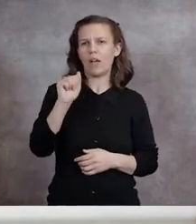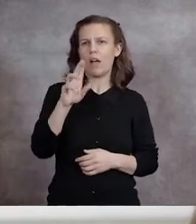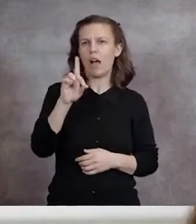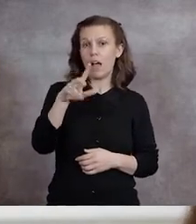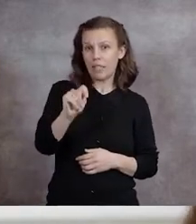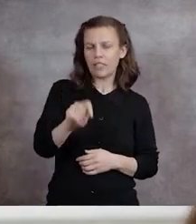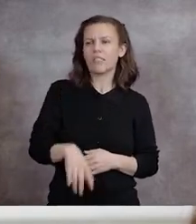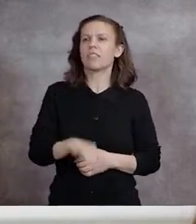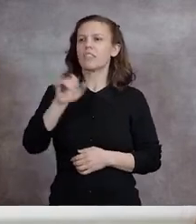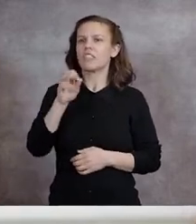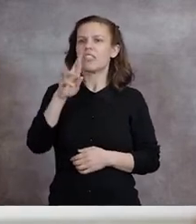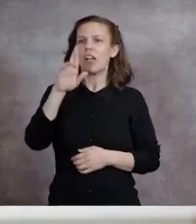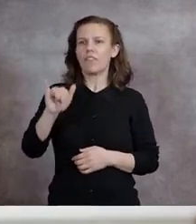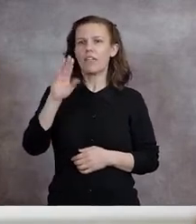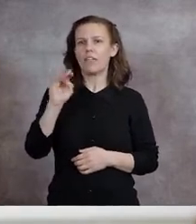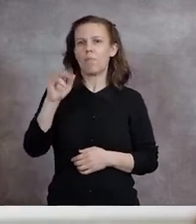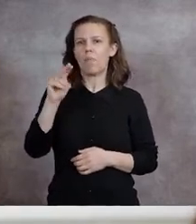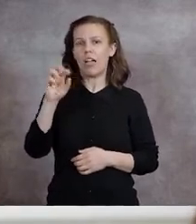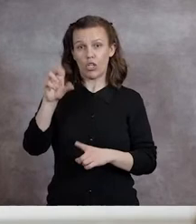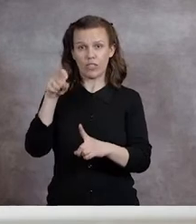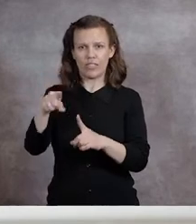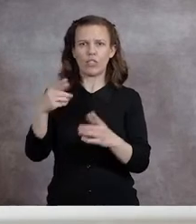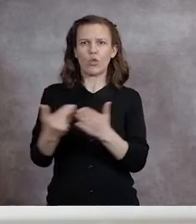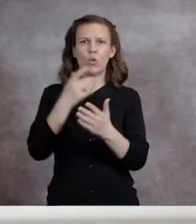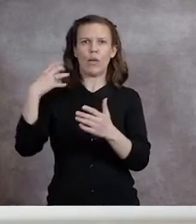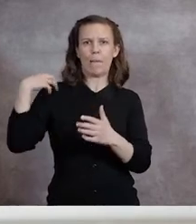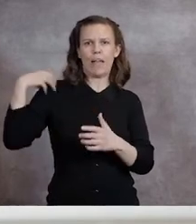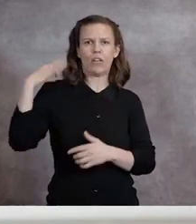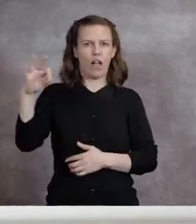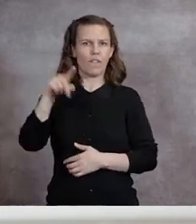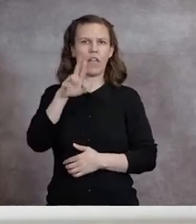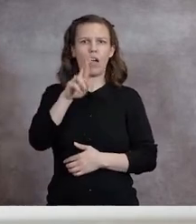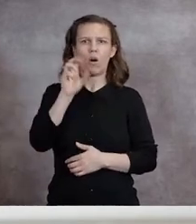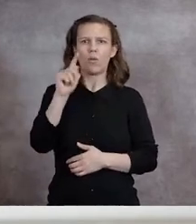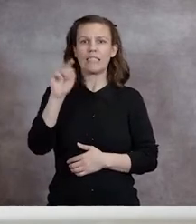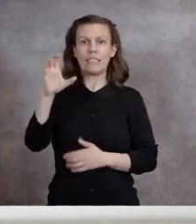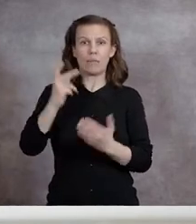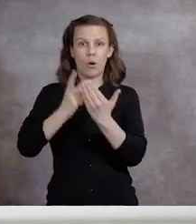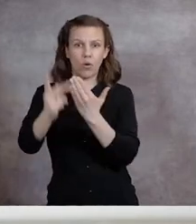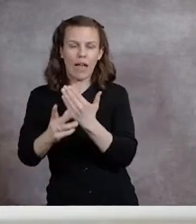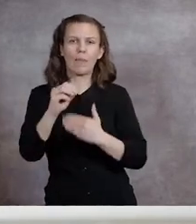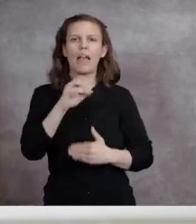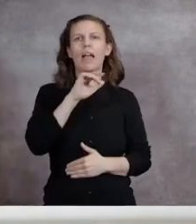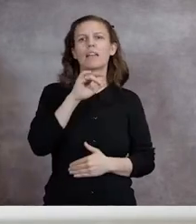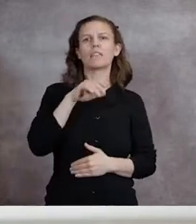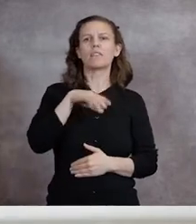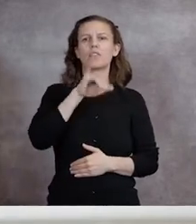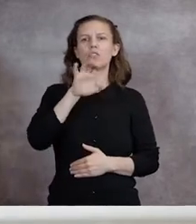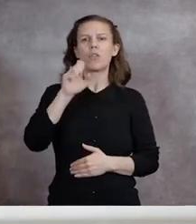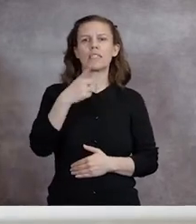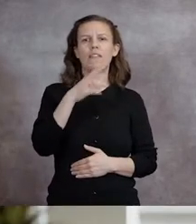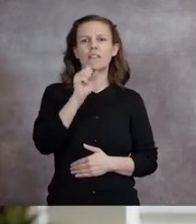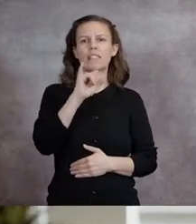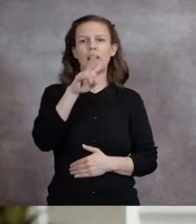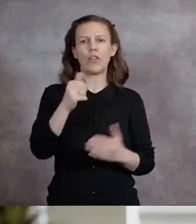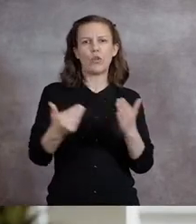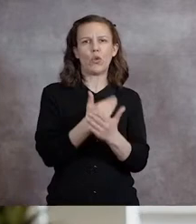Minders as the new Commander of the Army ROTC Program, and Joseph Silva as the new Chief of Police.